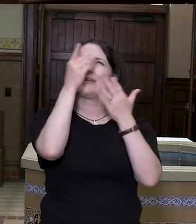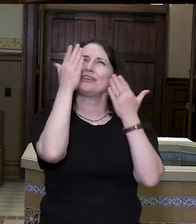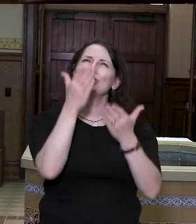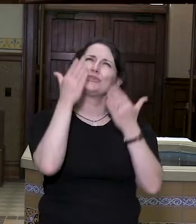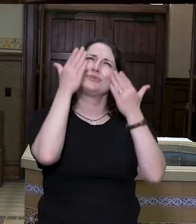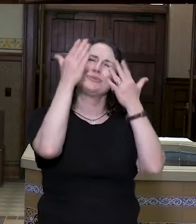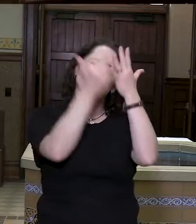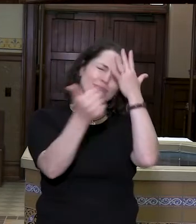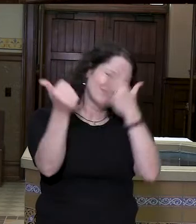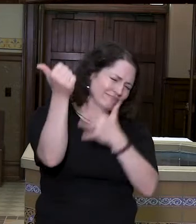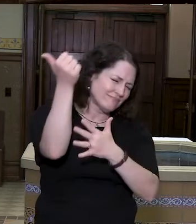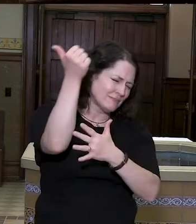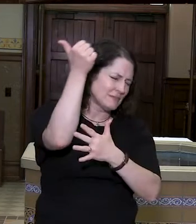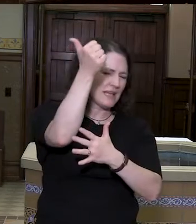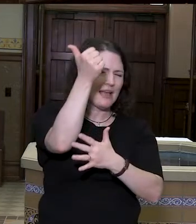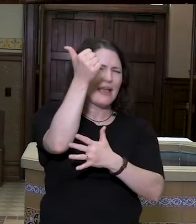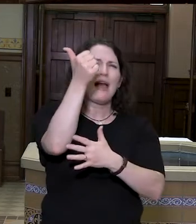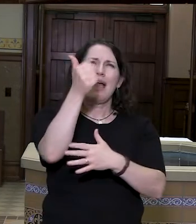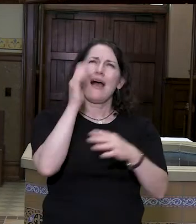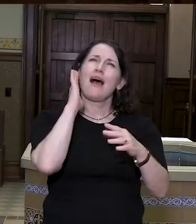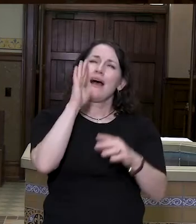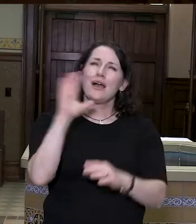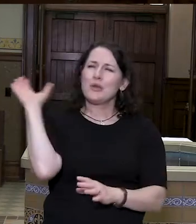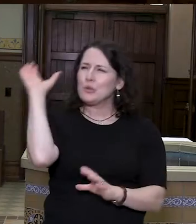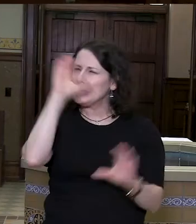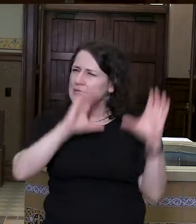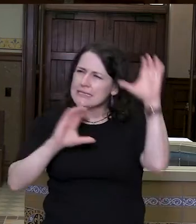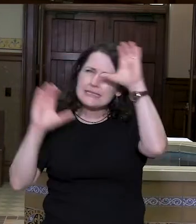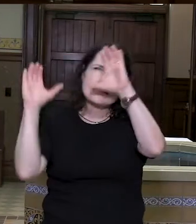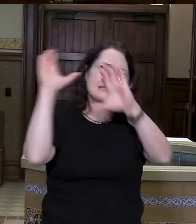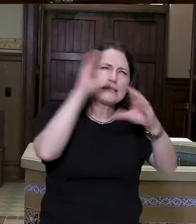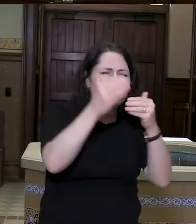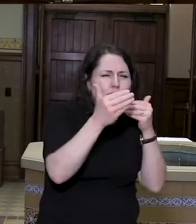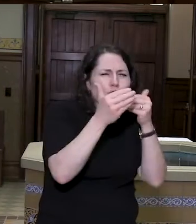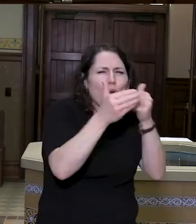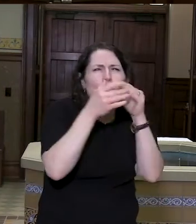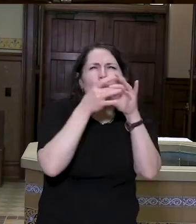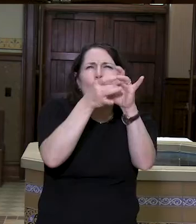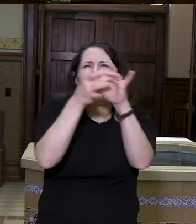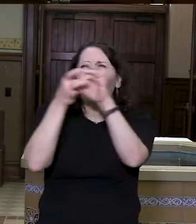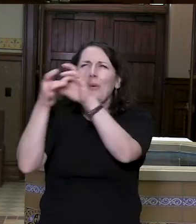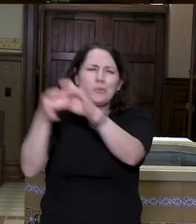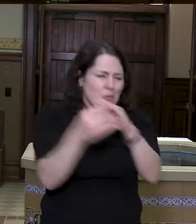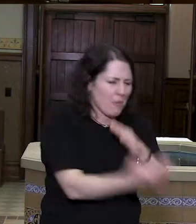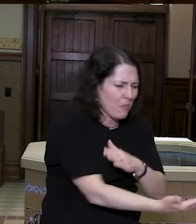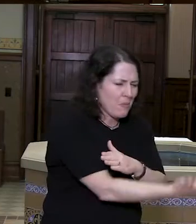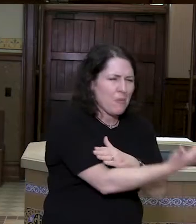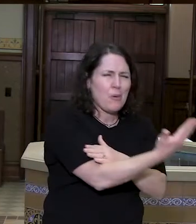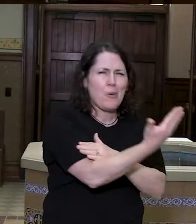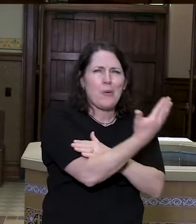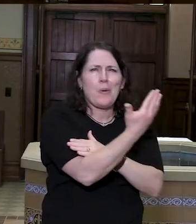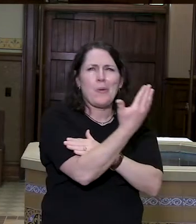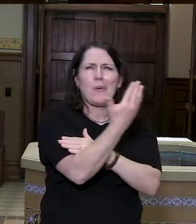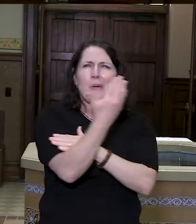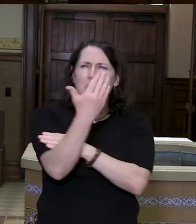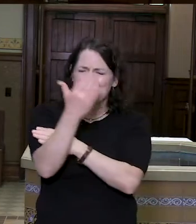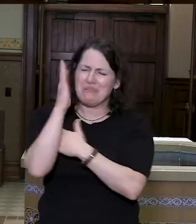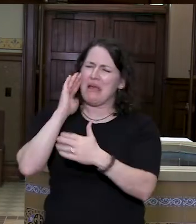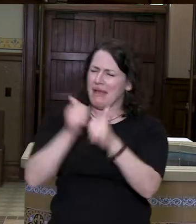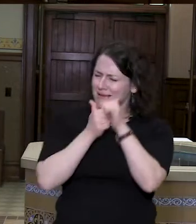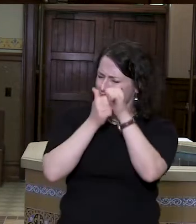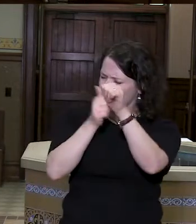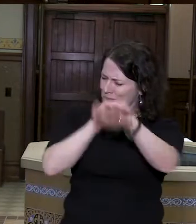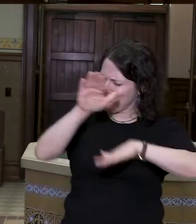praise You. And I will seek You in the morning, and I will learn